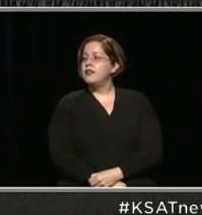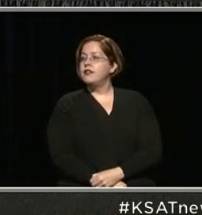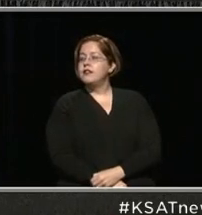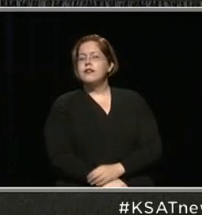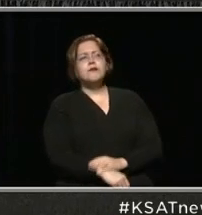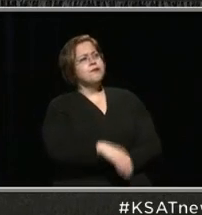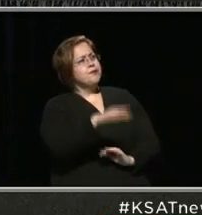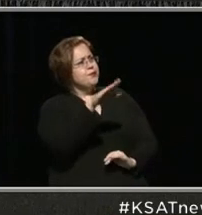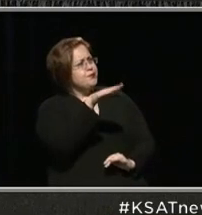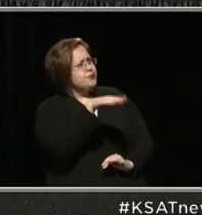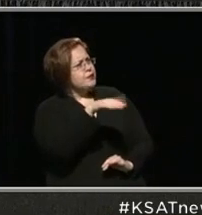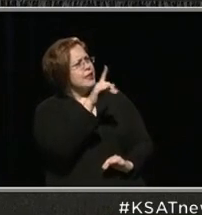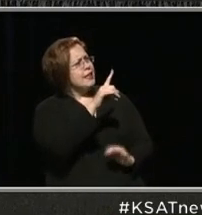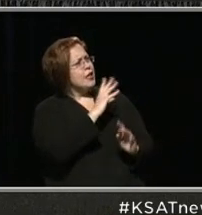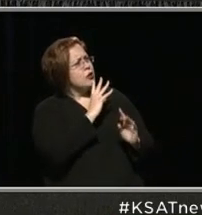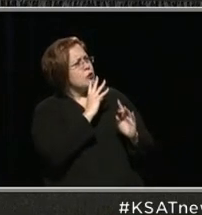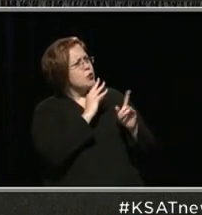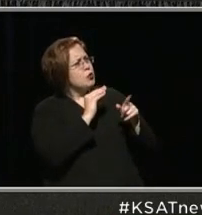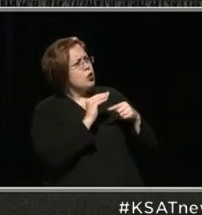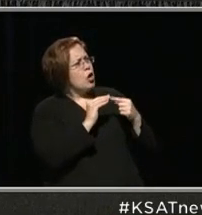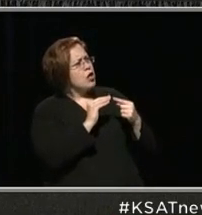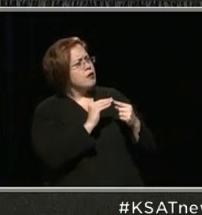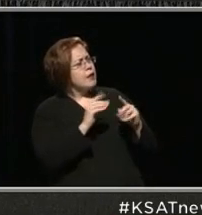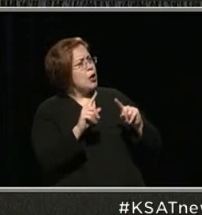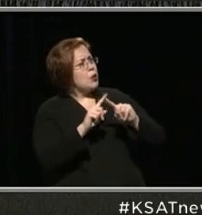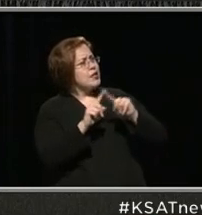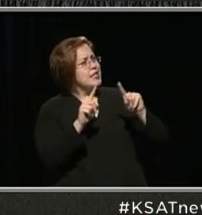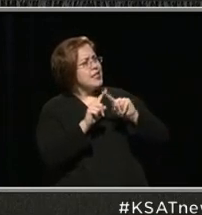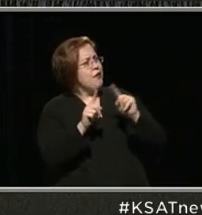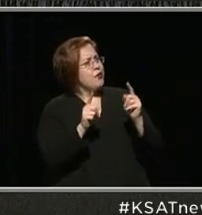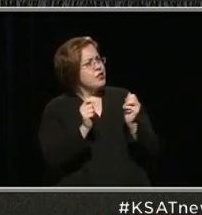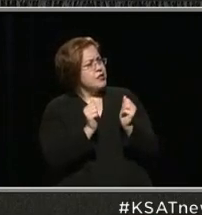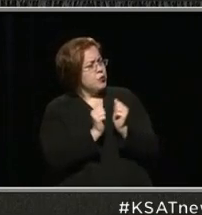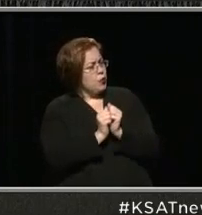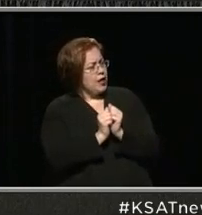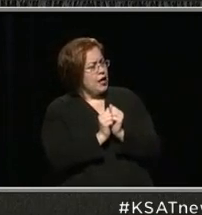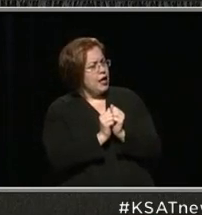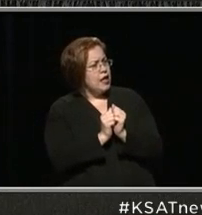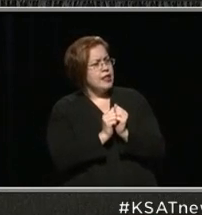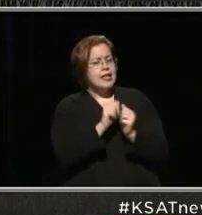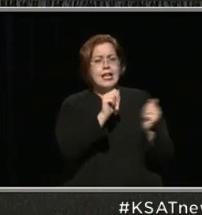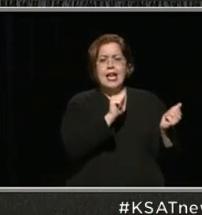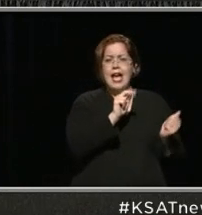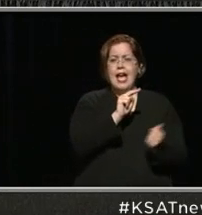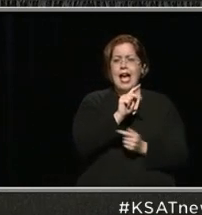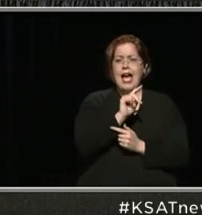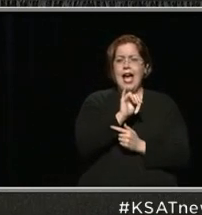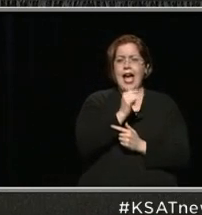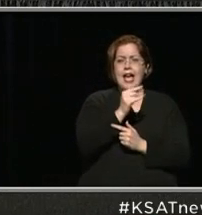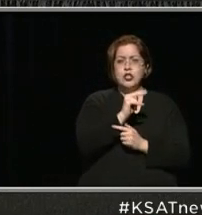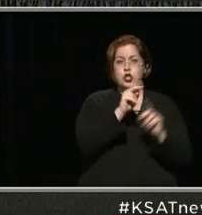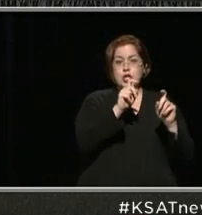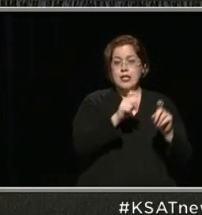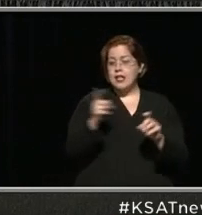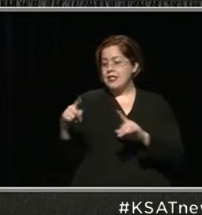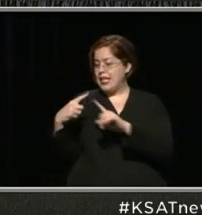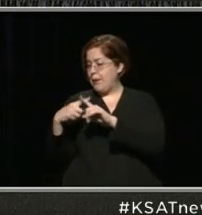Mr. Martinez, can you talk about the difference between the antigen test and the positive test?